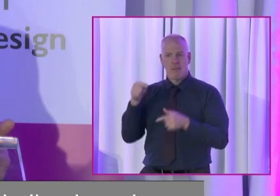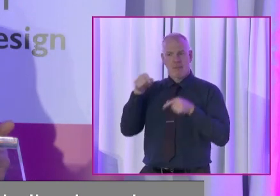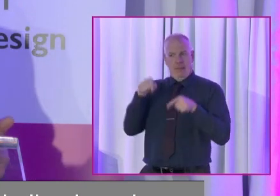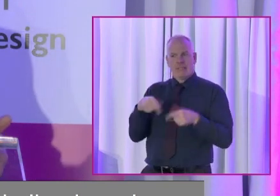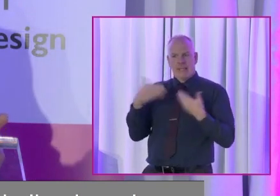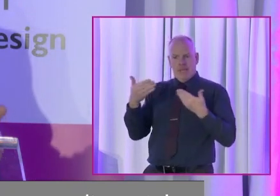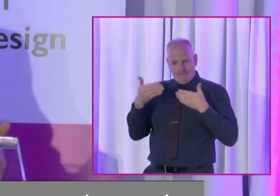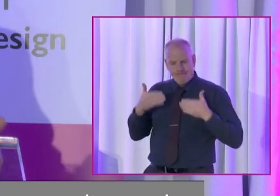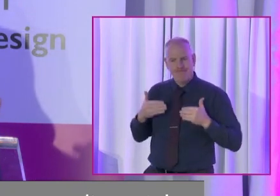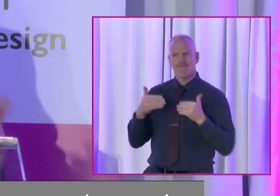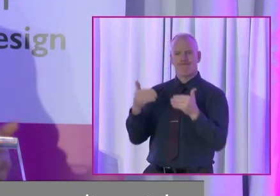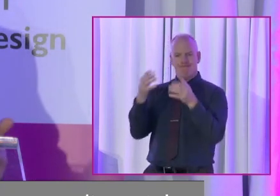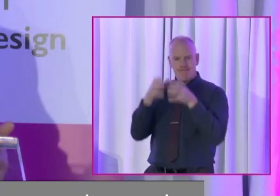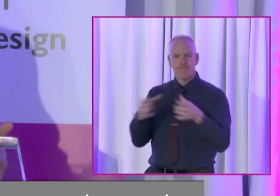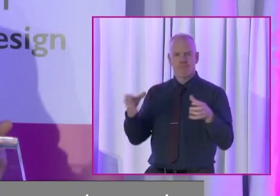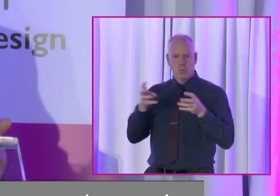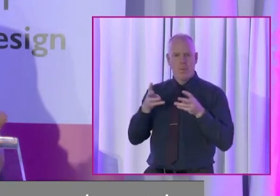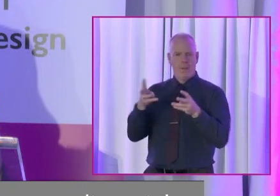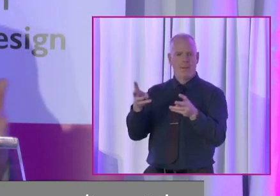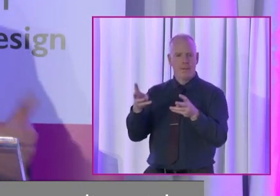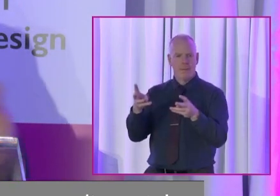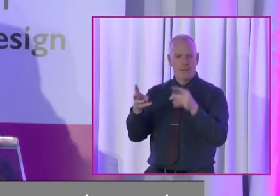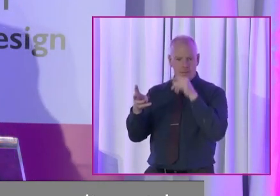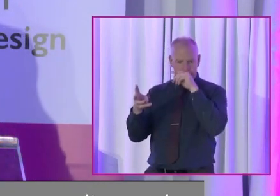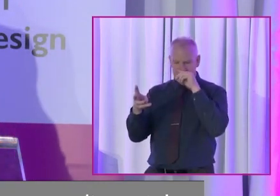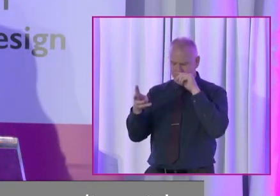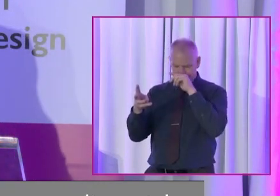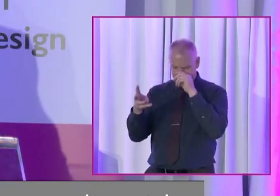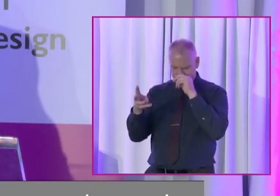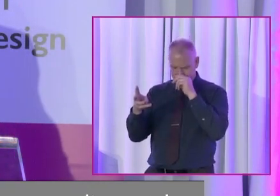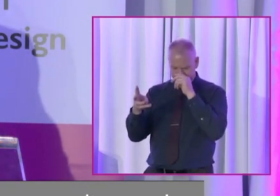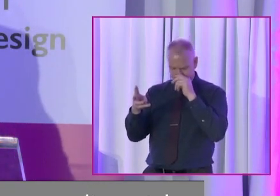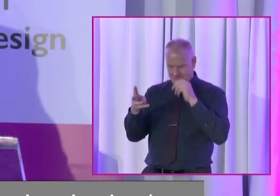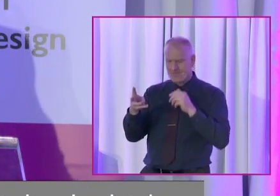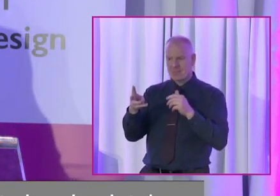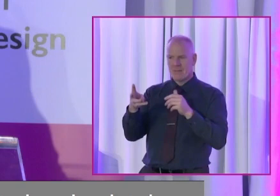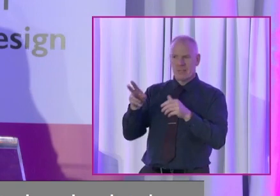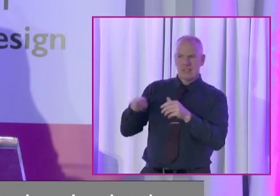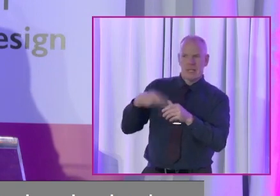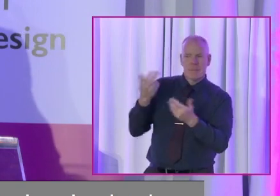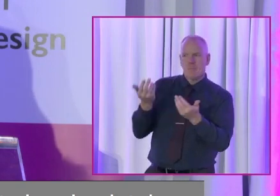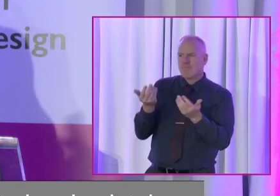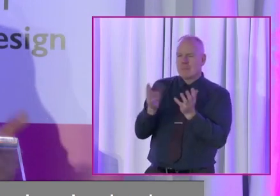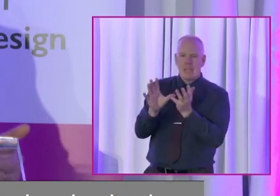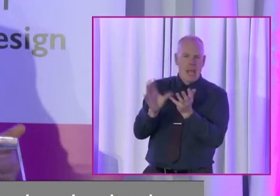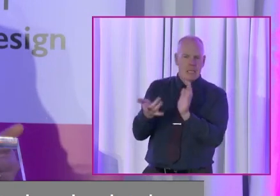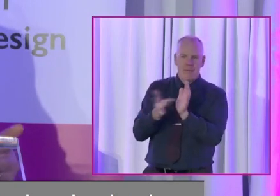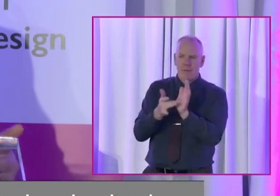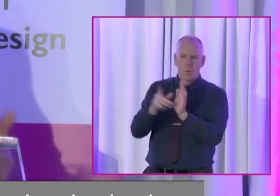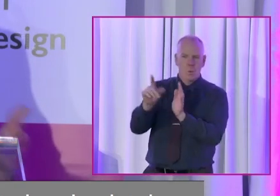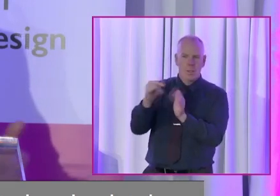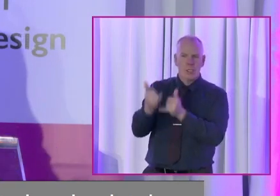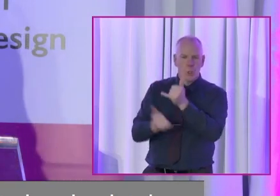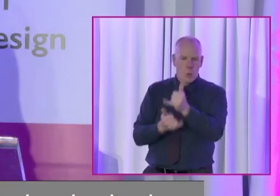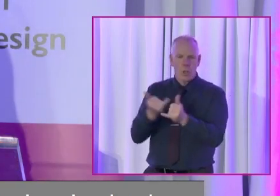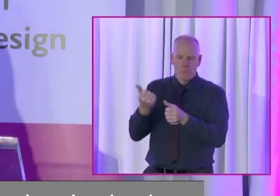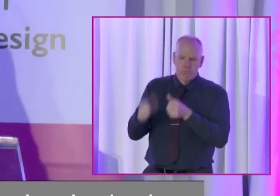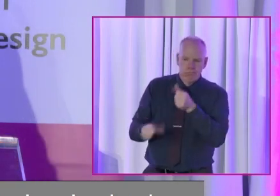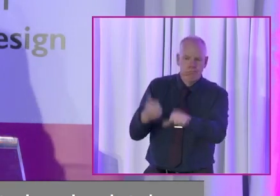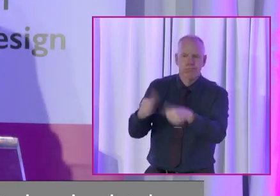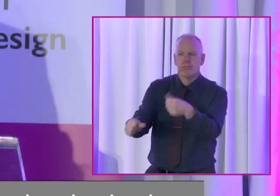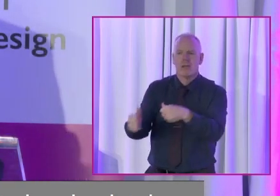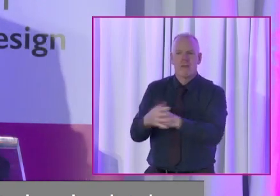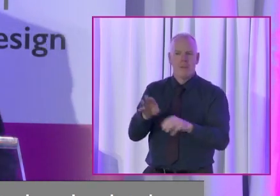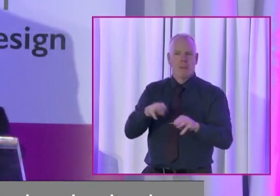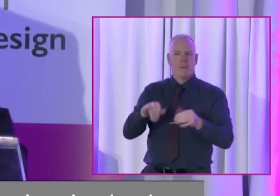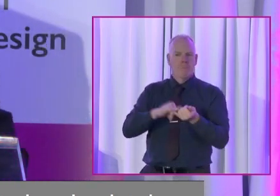space that is going to be absolutely dominated, I think, in the next 10 to 15 to 20 years by people from our community.